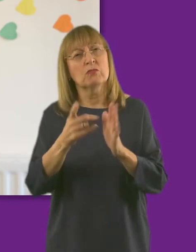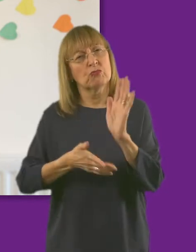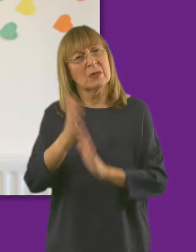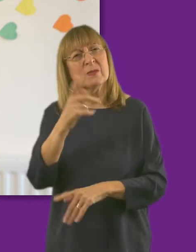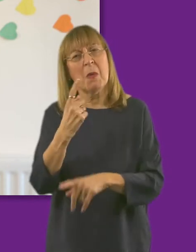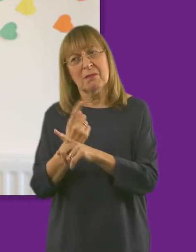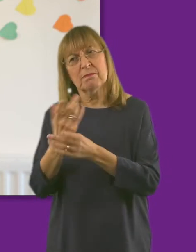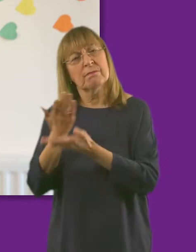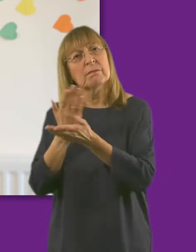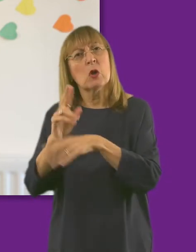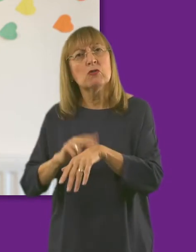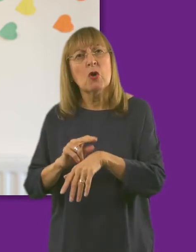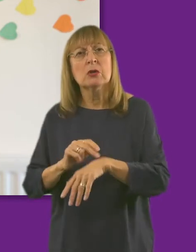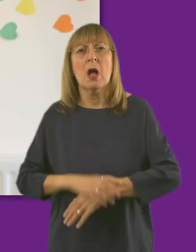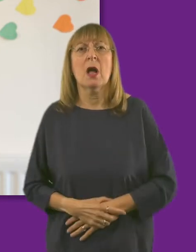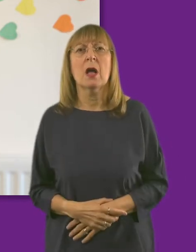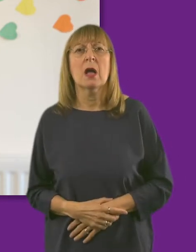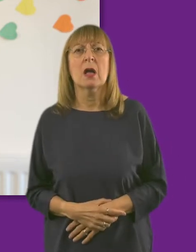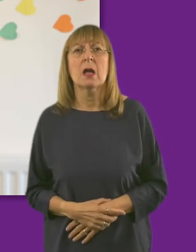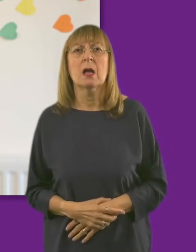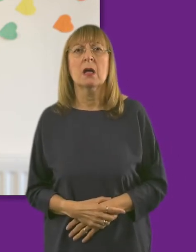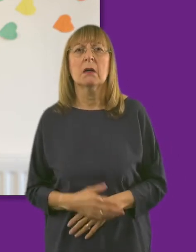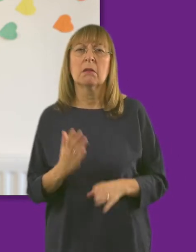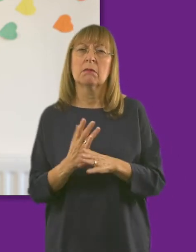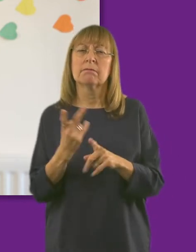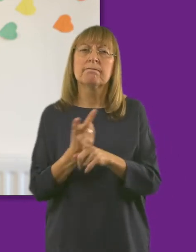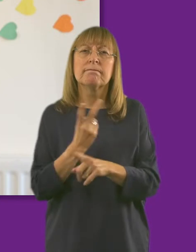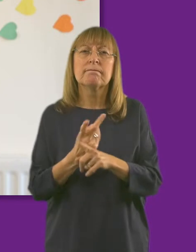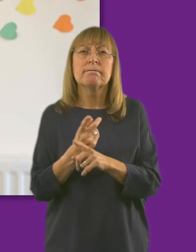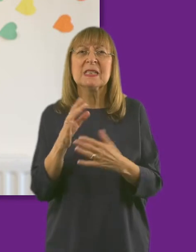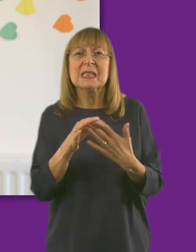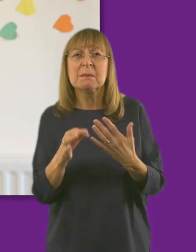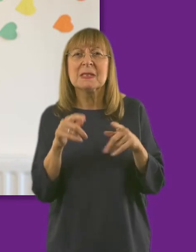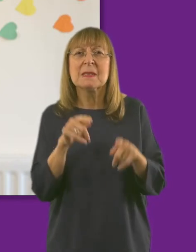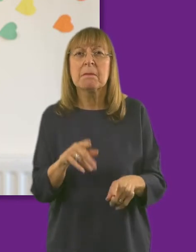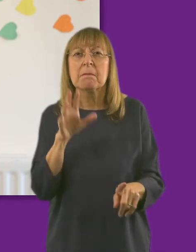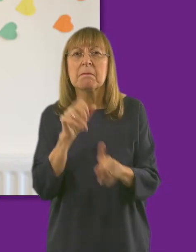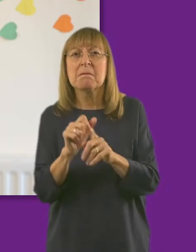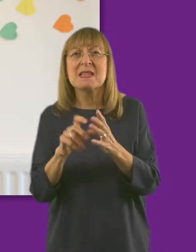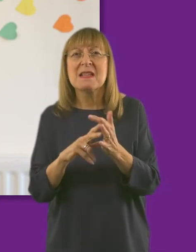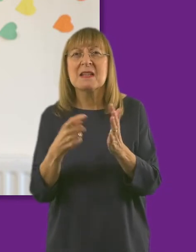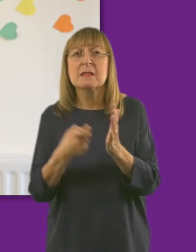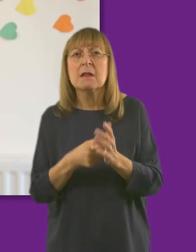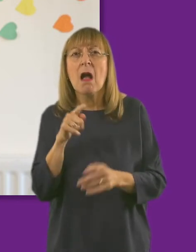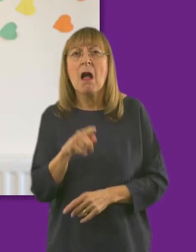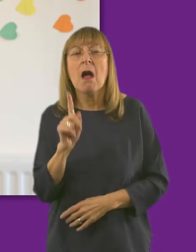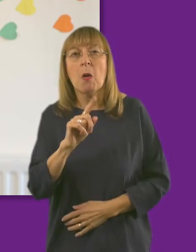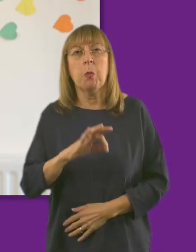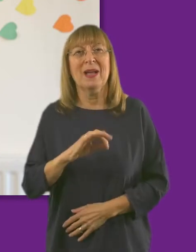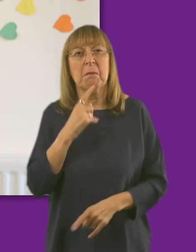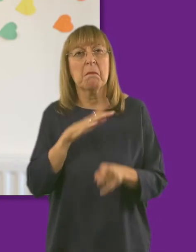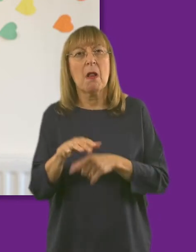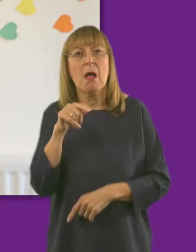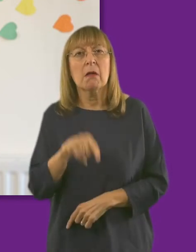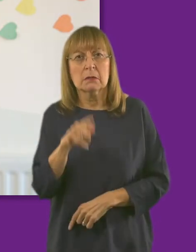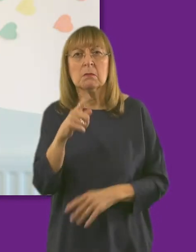you speak to your GP as early as possible. The most common symptom for both these cancers is blood in your wee. Other signs